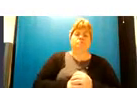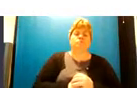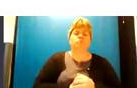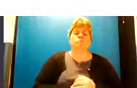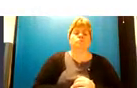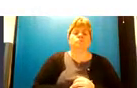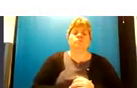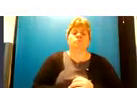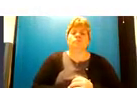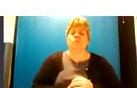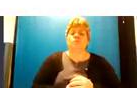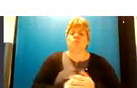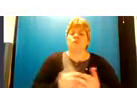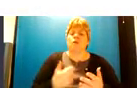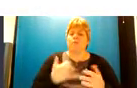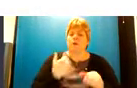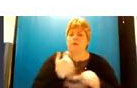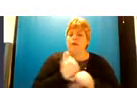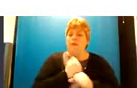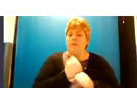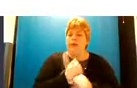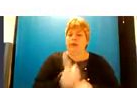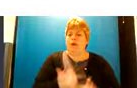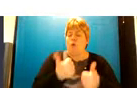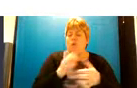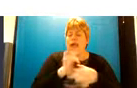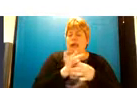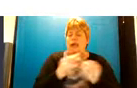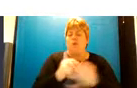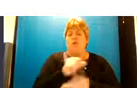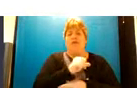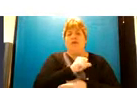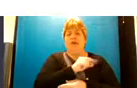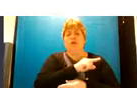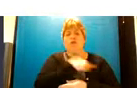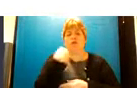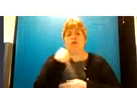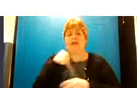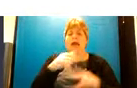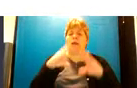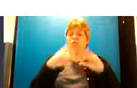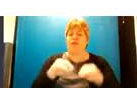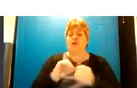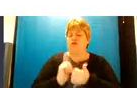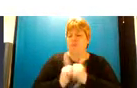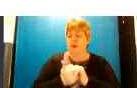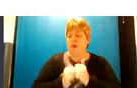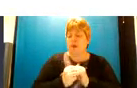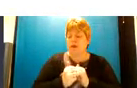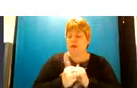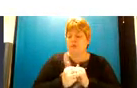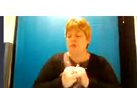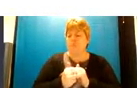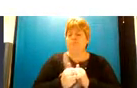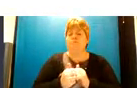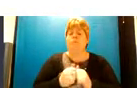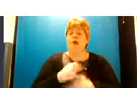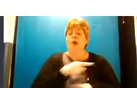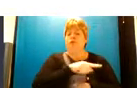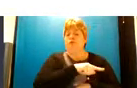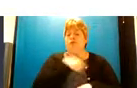we've been making really good connections with the suicide prevention partnership um suicide